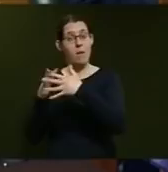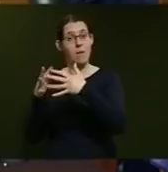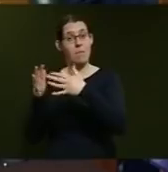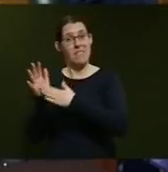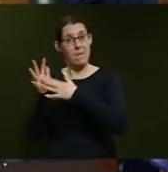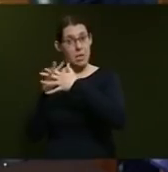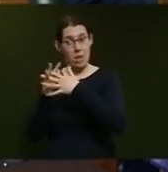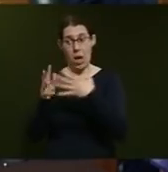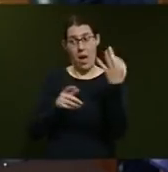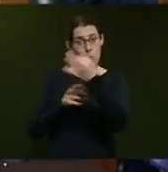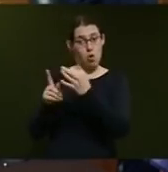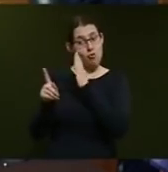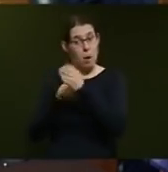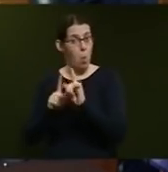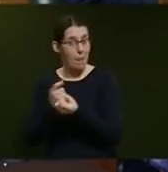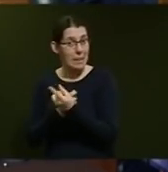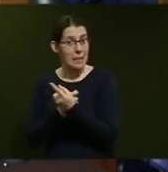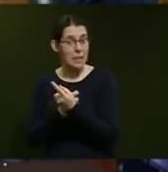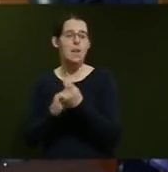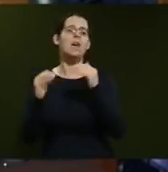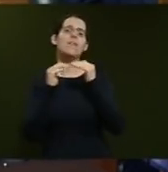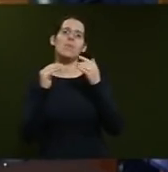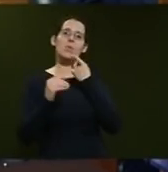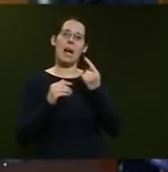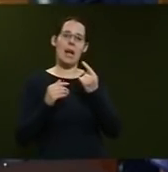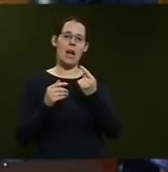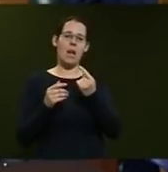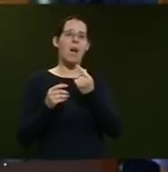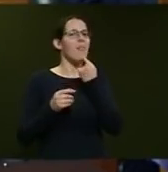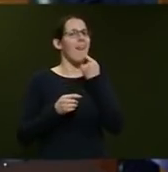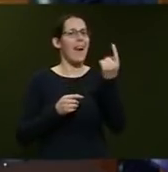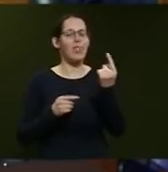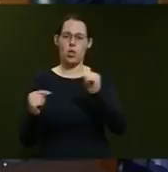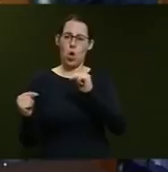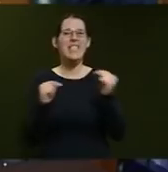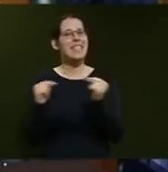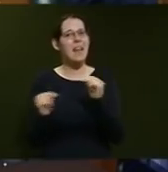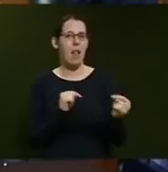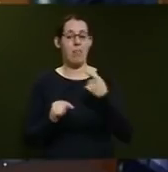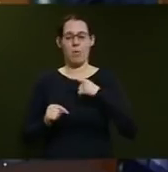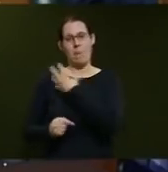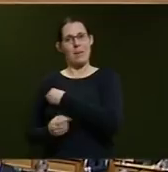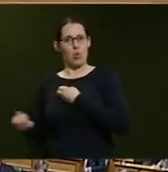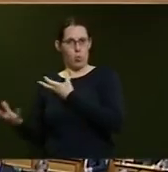fair to say that the allegation is contested, which is why it's been dealt with by Ministerial Services and that is appropriate.